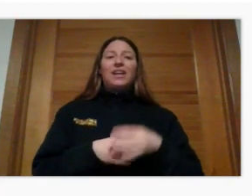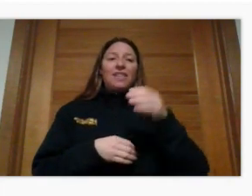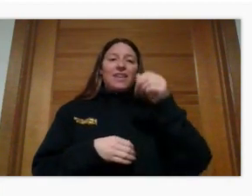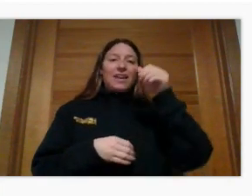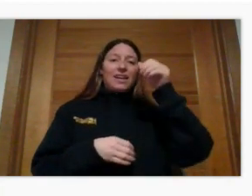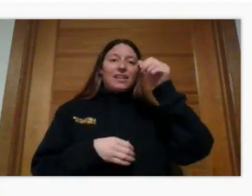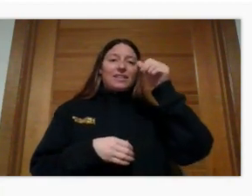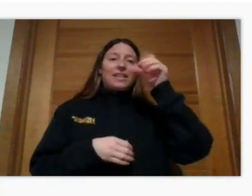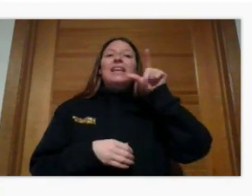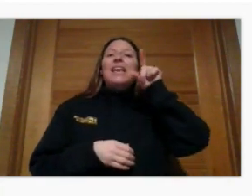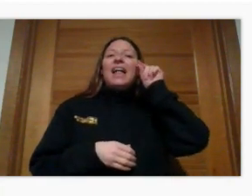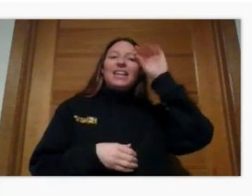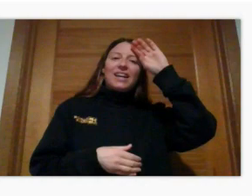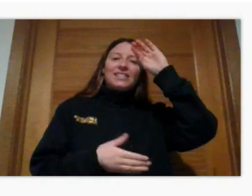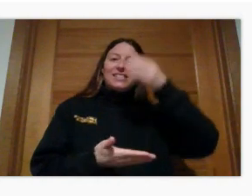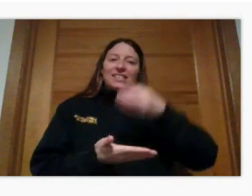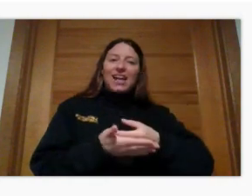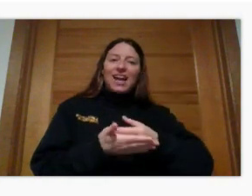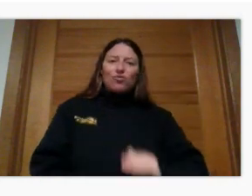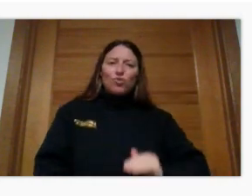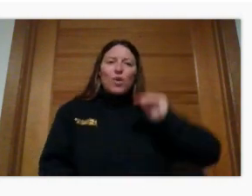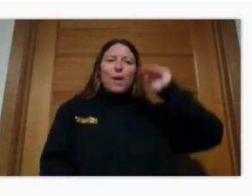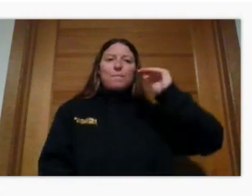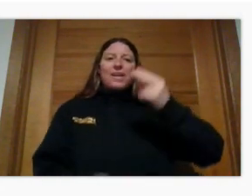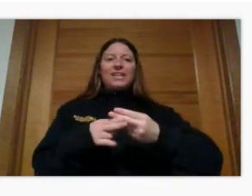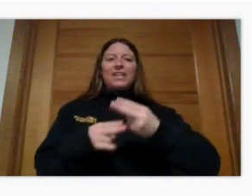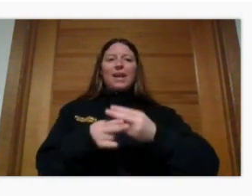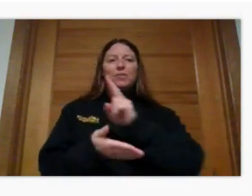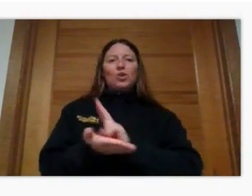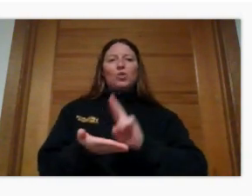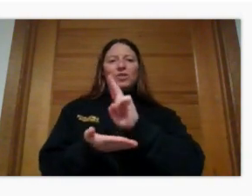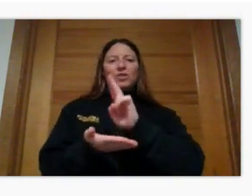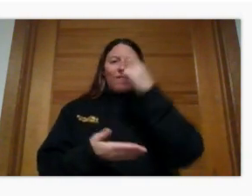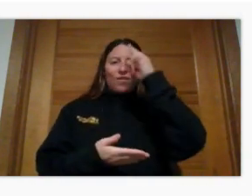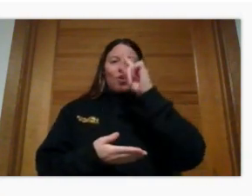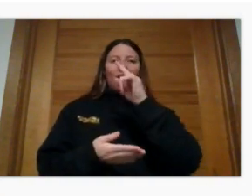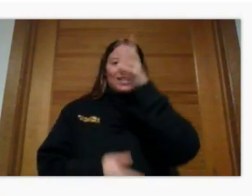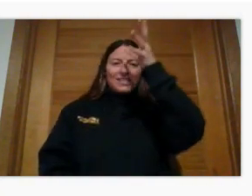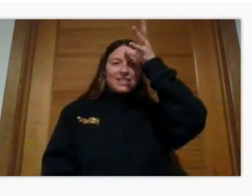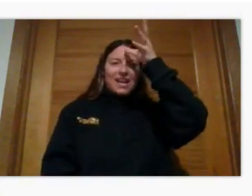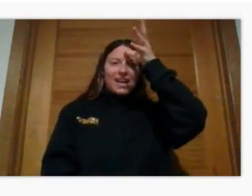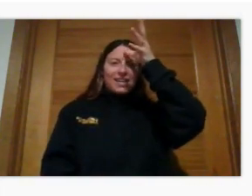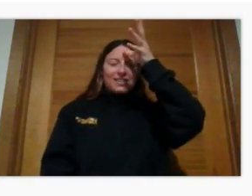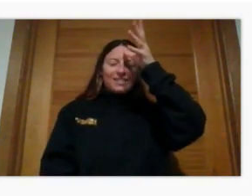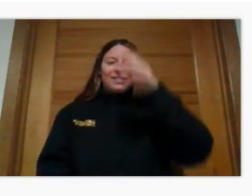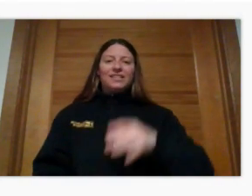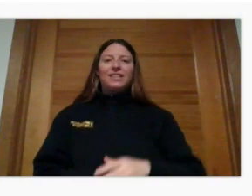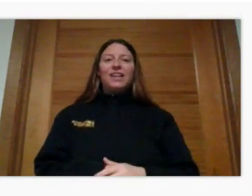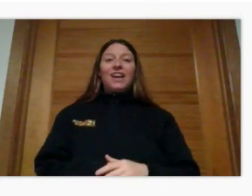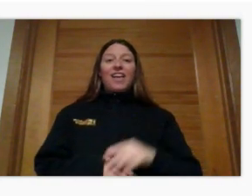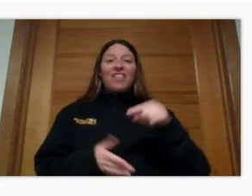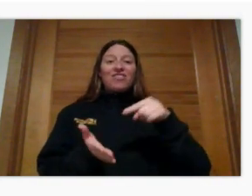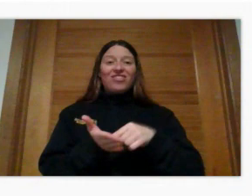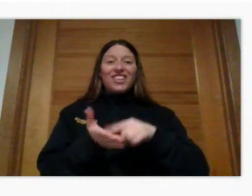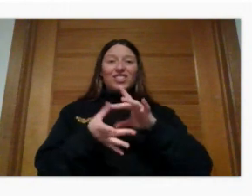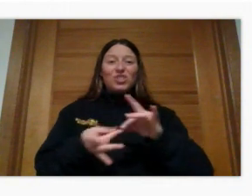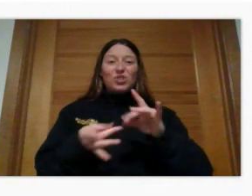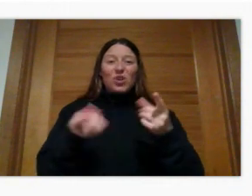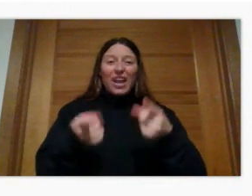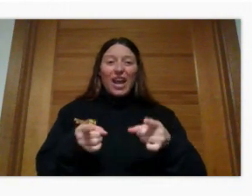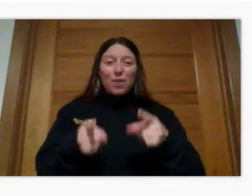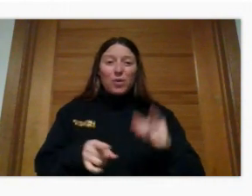him, called Gallaudet University. All because of one girl, Gallaudet,